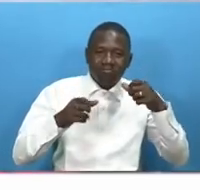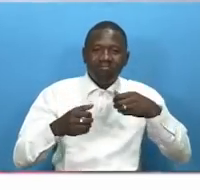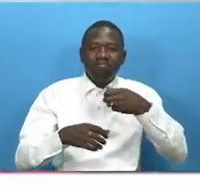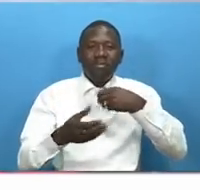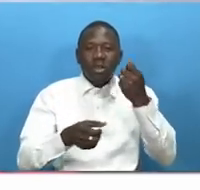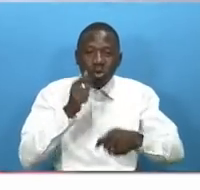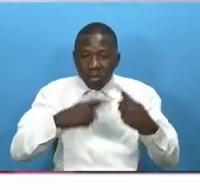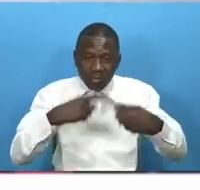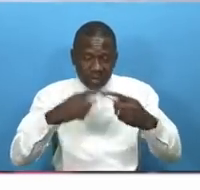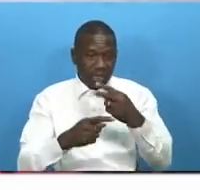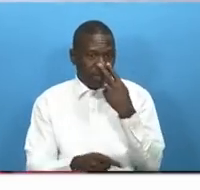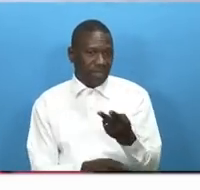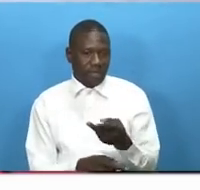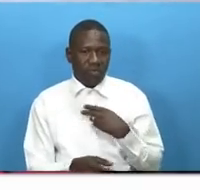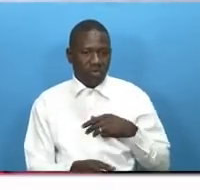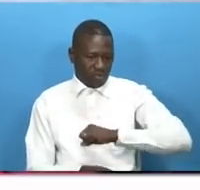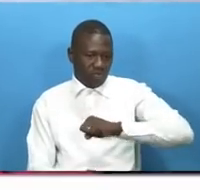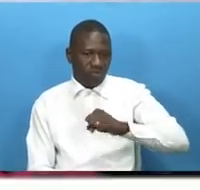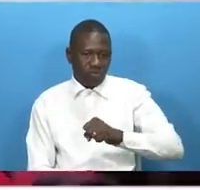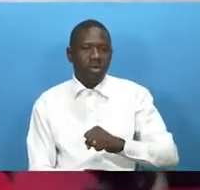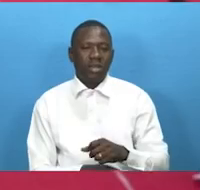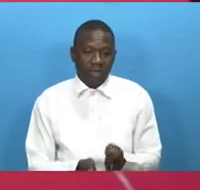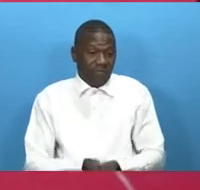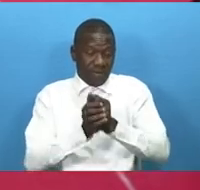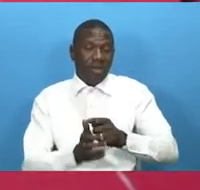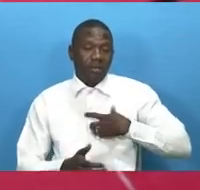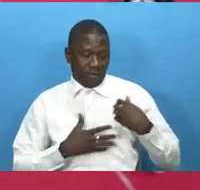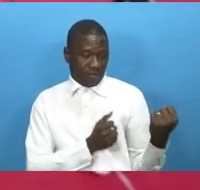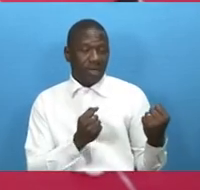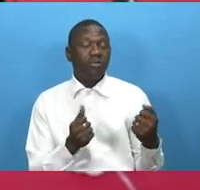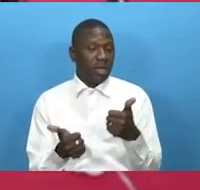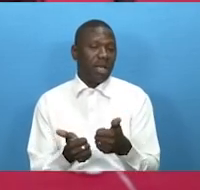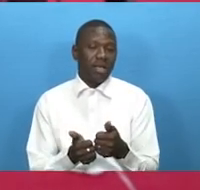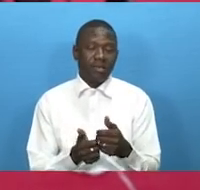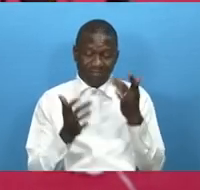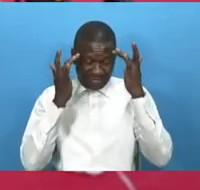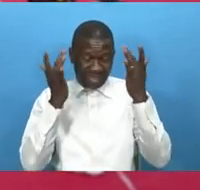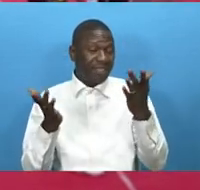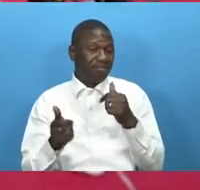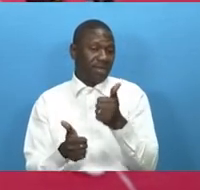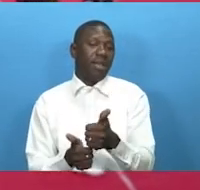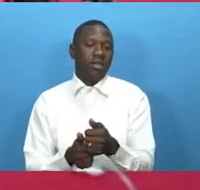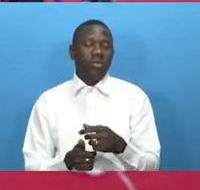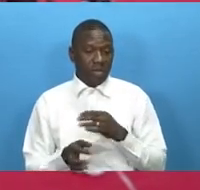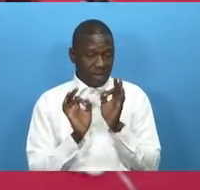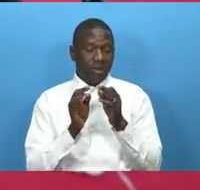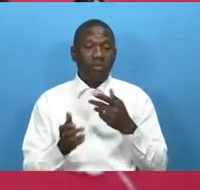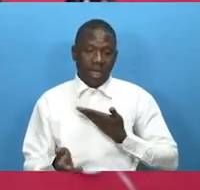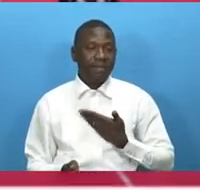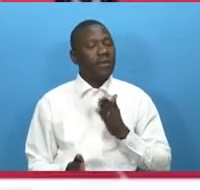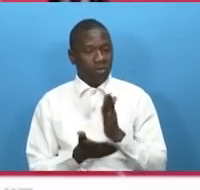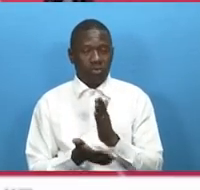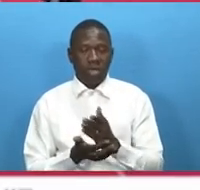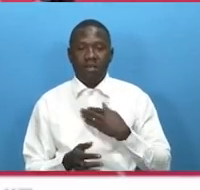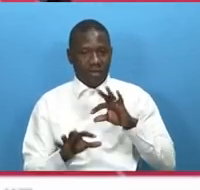see that we are playing really good the fitness is there the commitment is the dedication is there so you would tell that definitely we have a team in the gambia